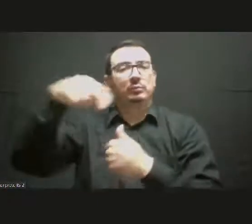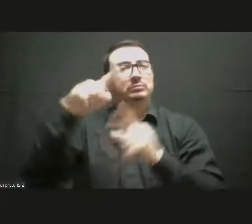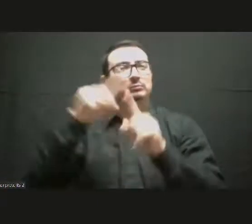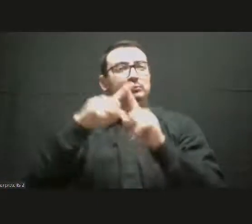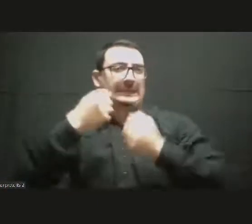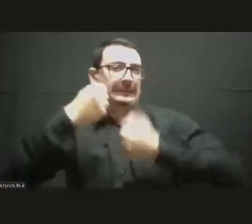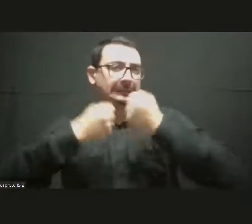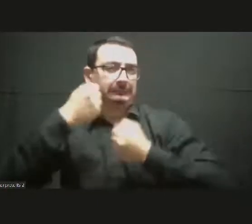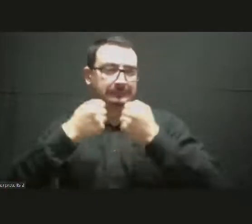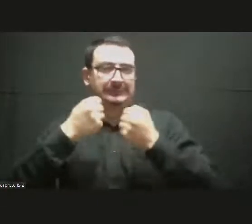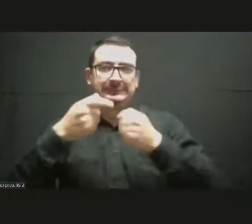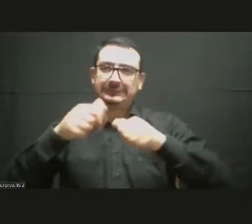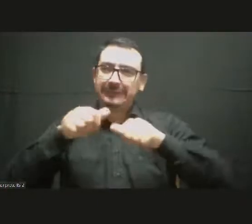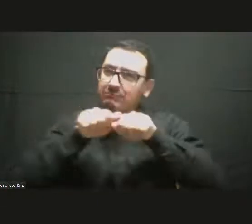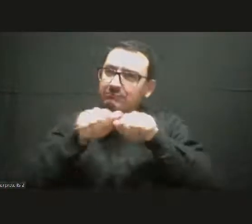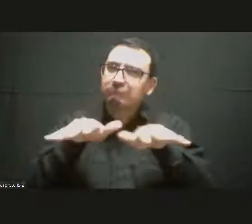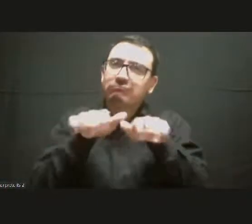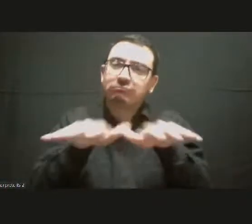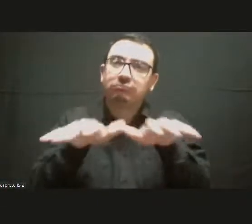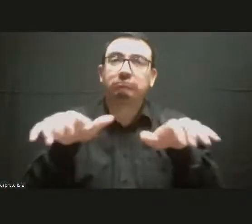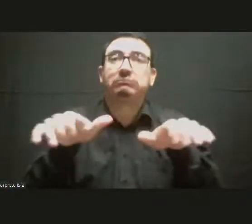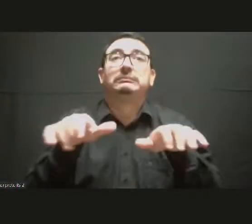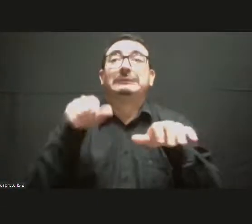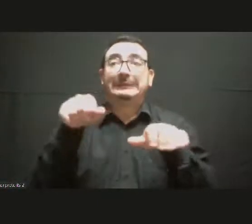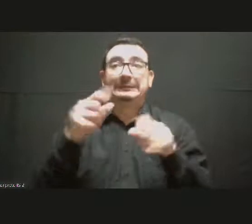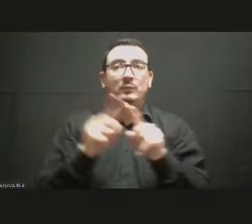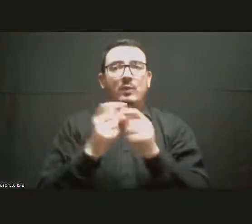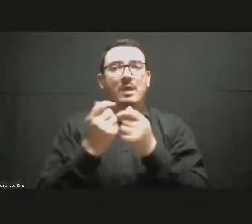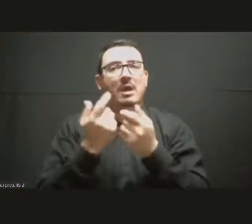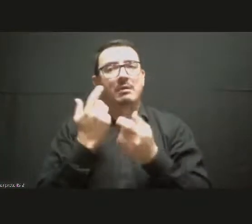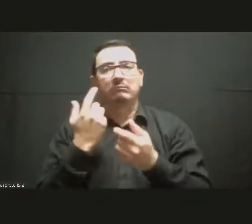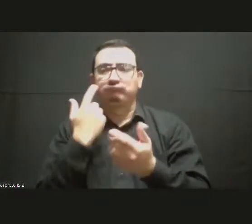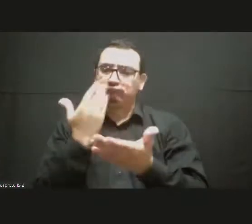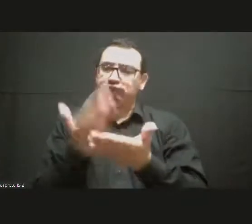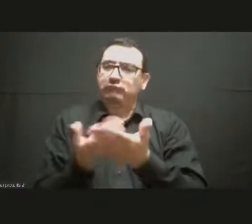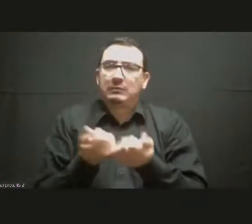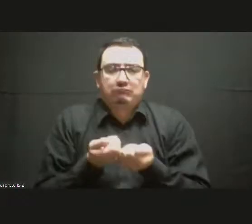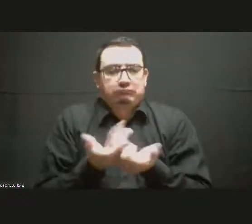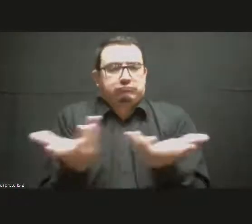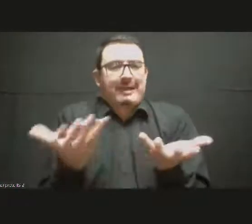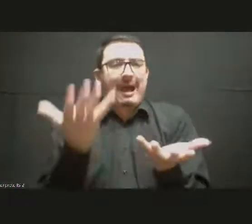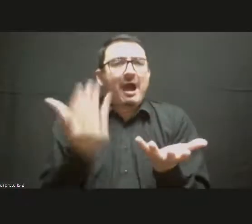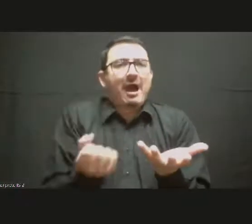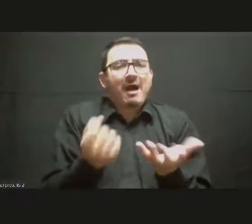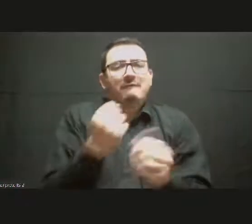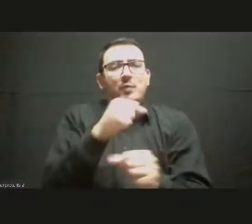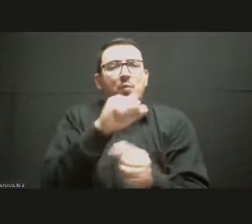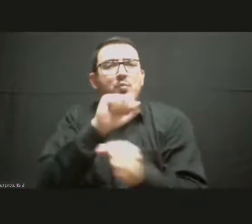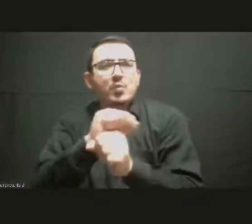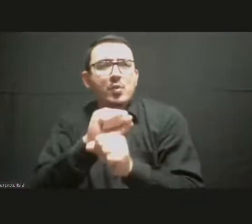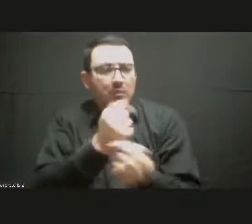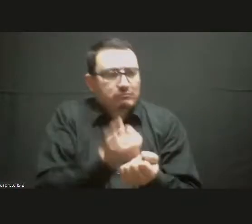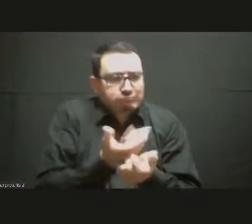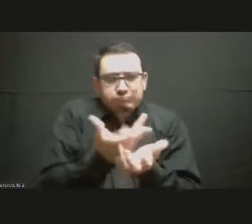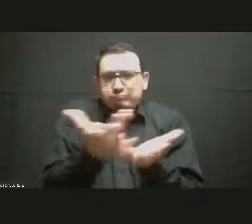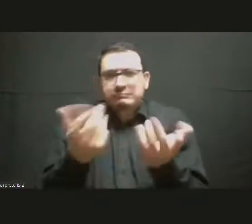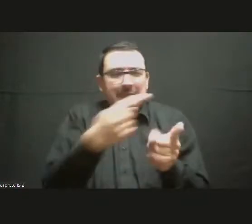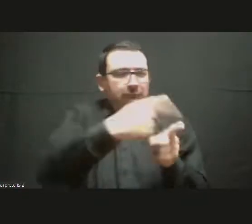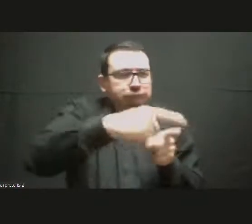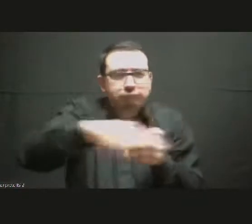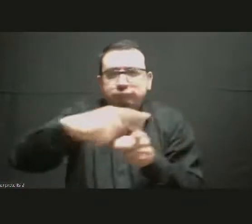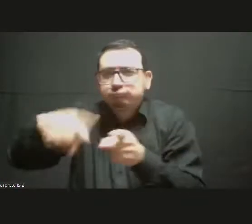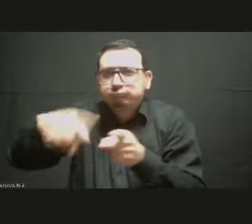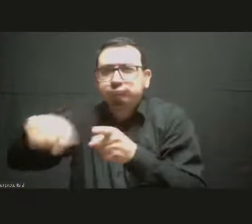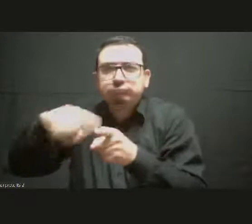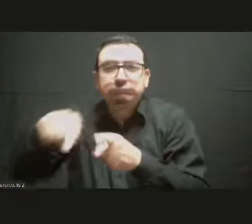industry. So business service organizations, the lobby for the whole sector needs to be strengthened. And, of course,